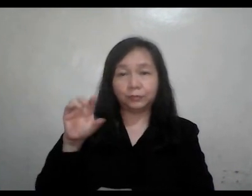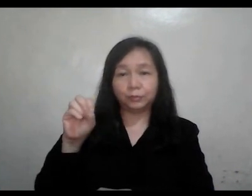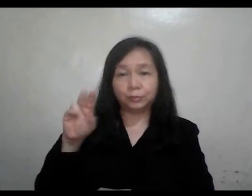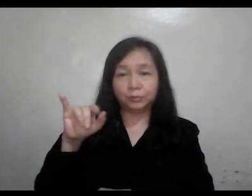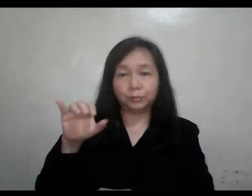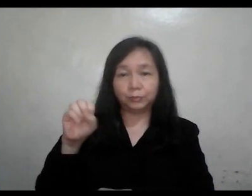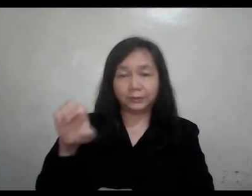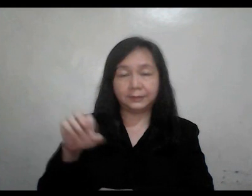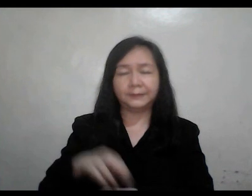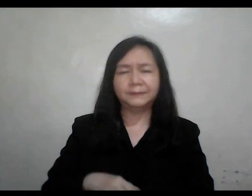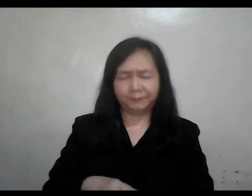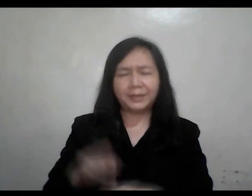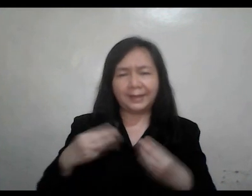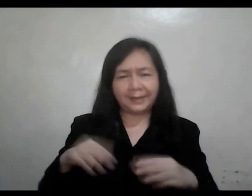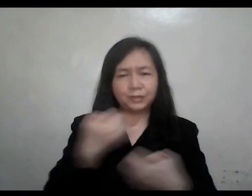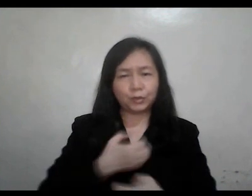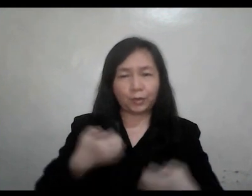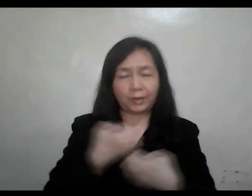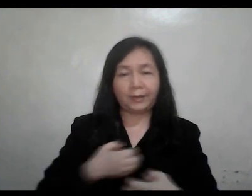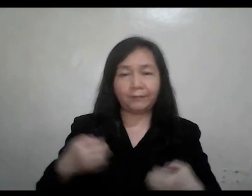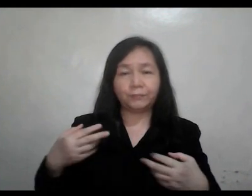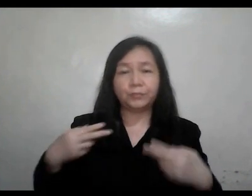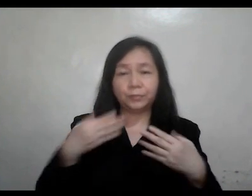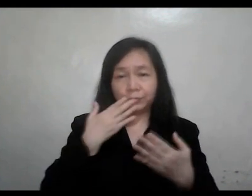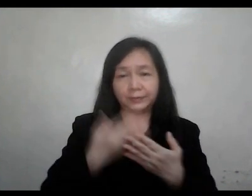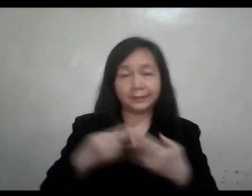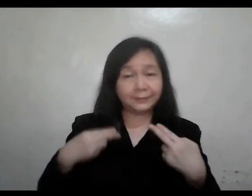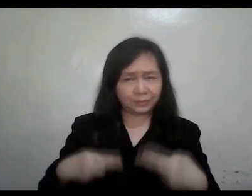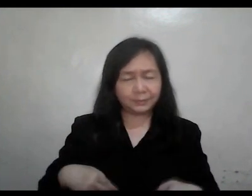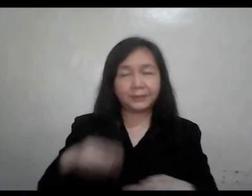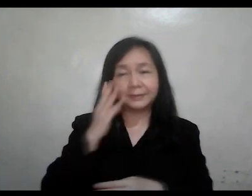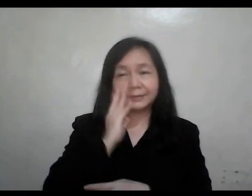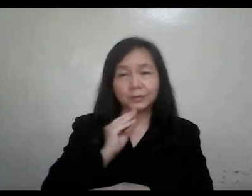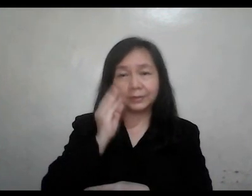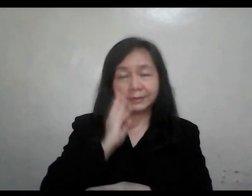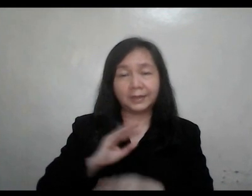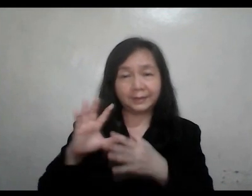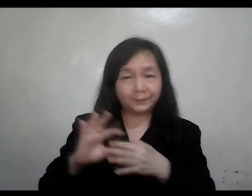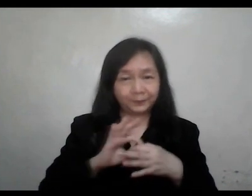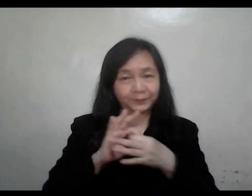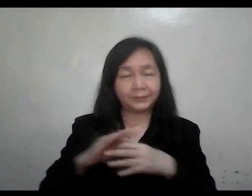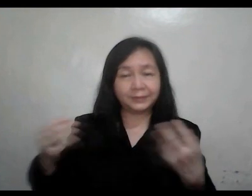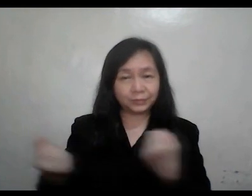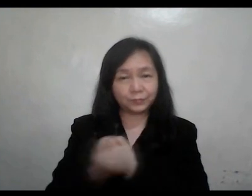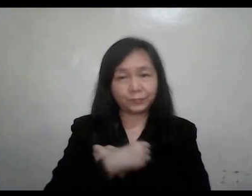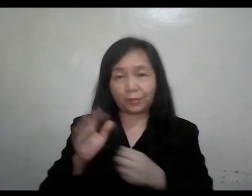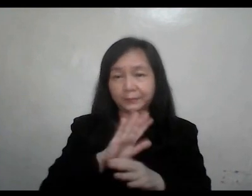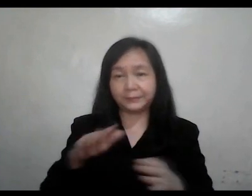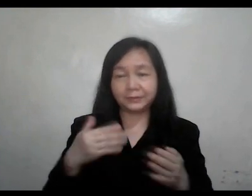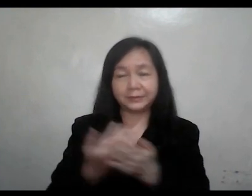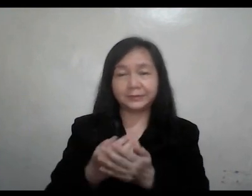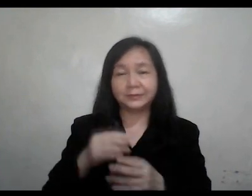Louis Panilong, may they enjoy good health, and experience the solidarity and affection of all